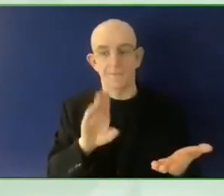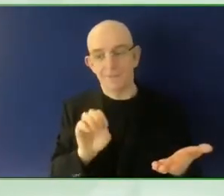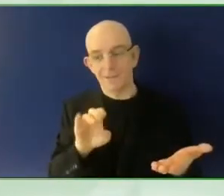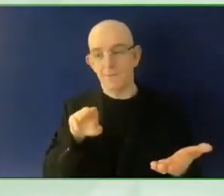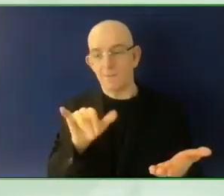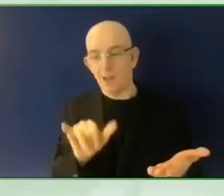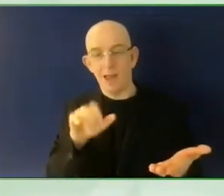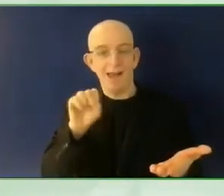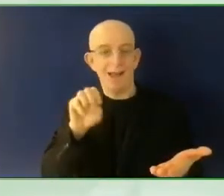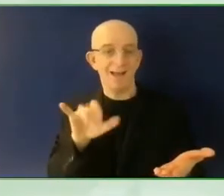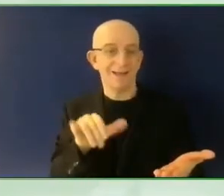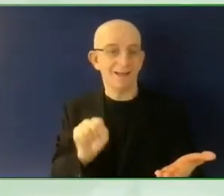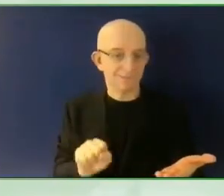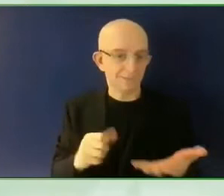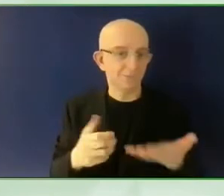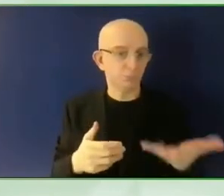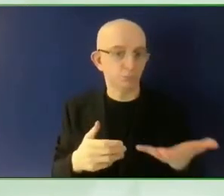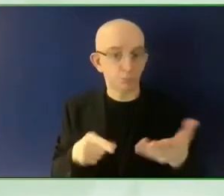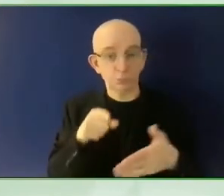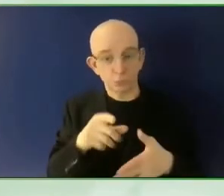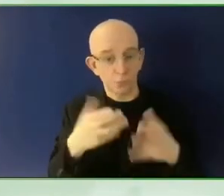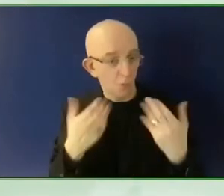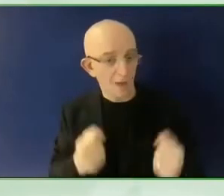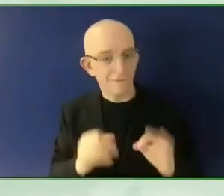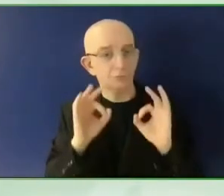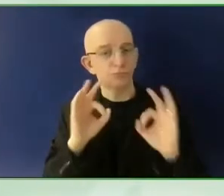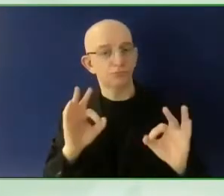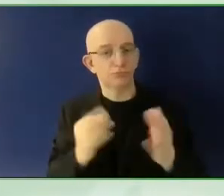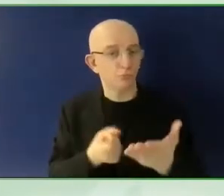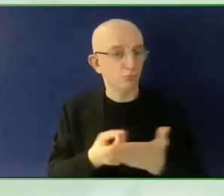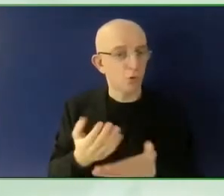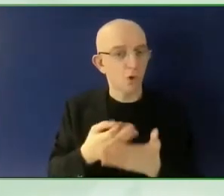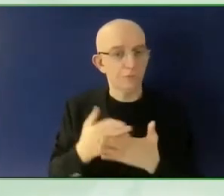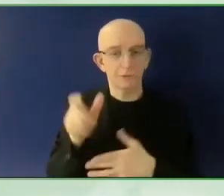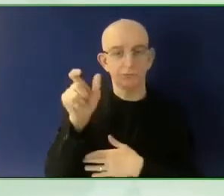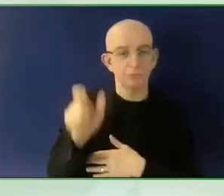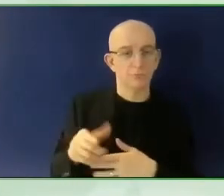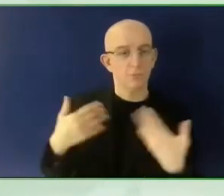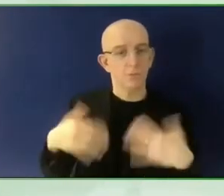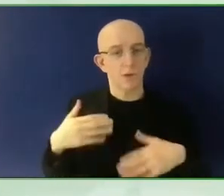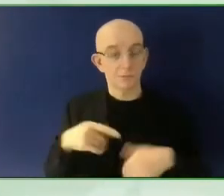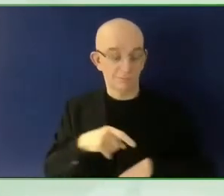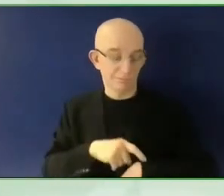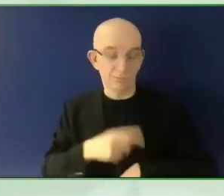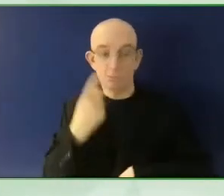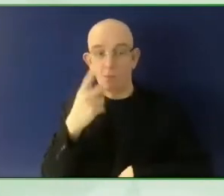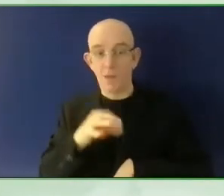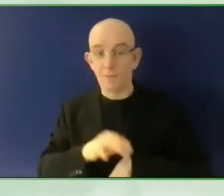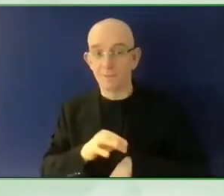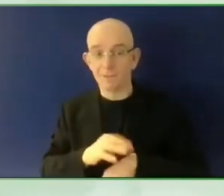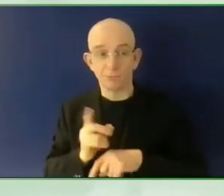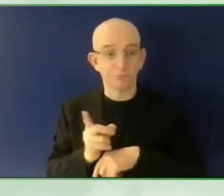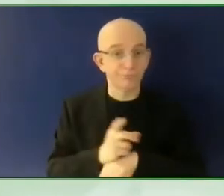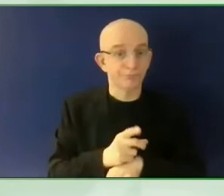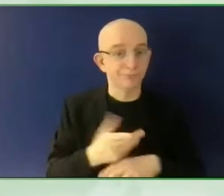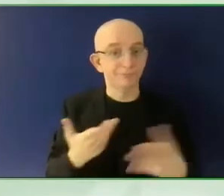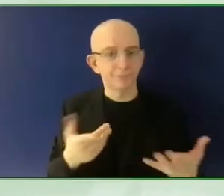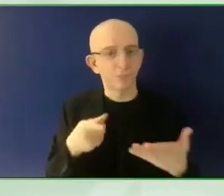this program? So I think one of my favorite stories is just the story of